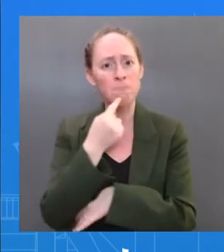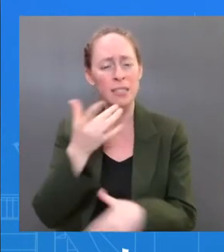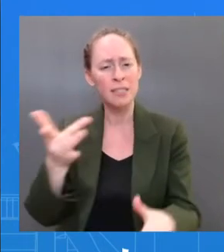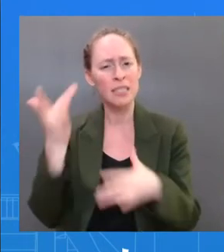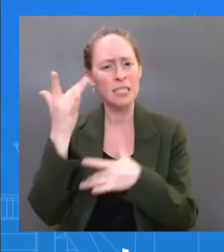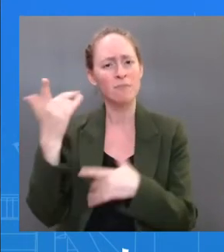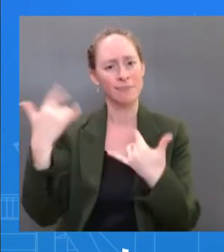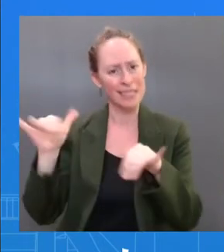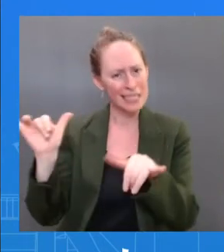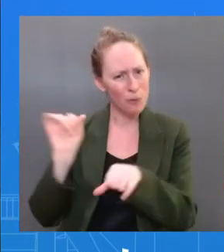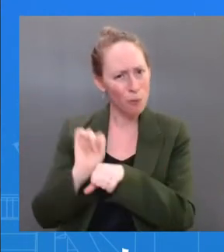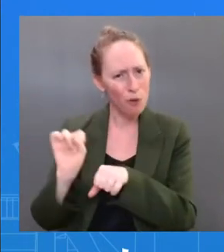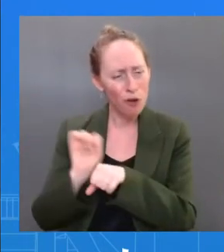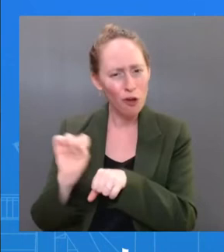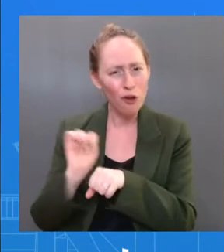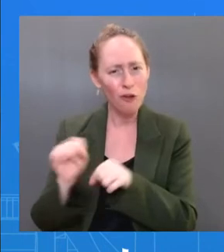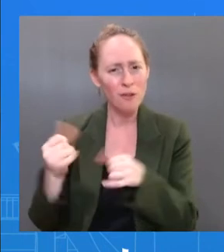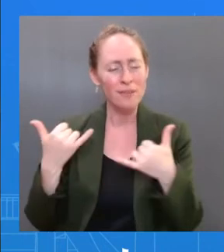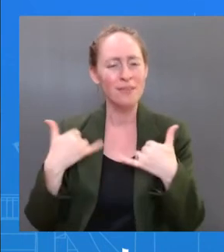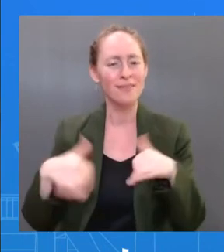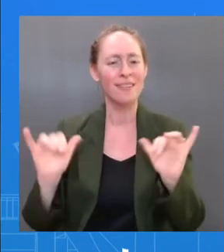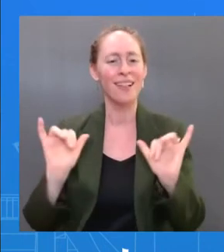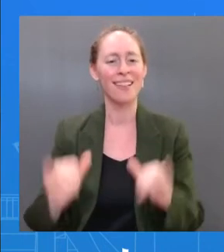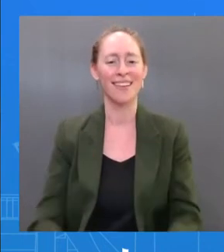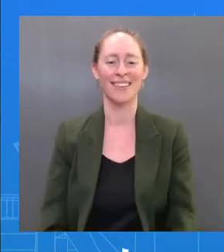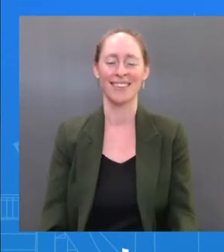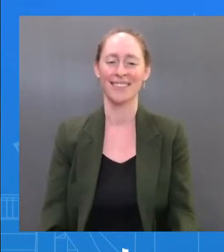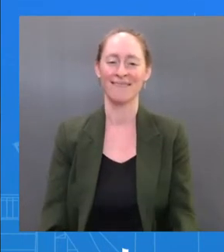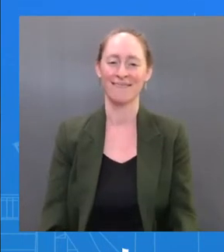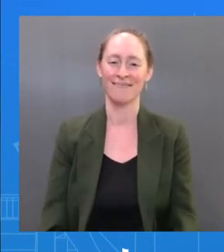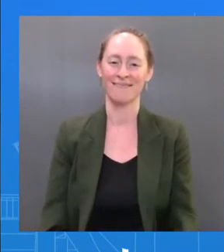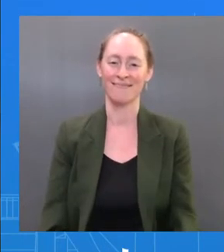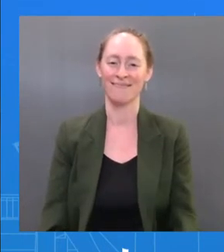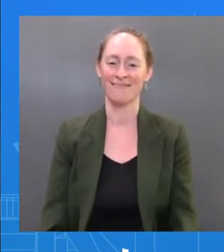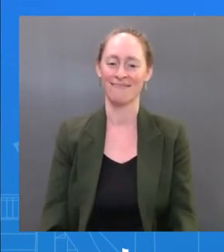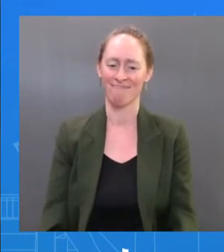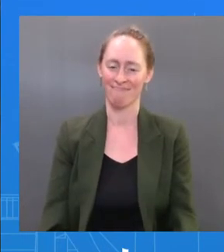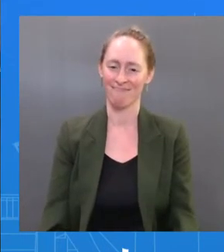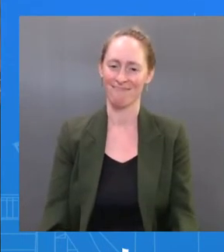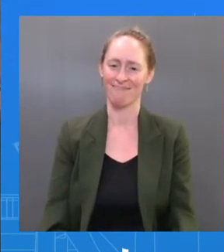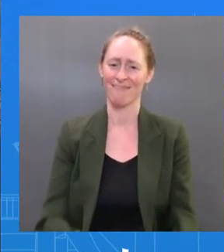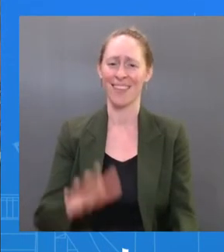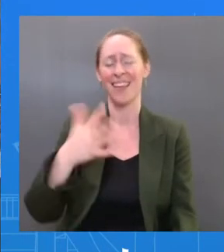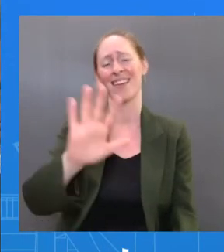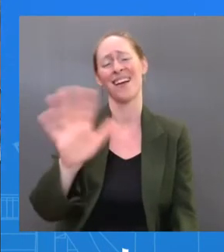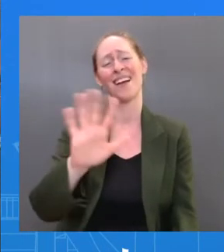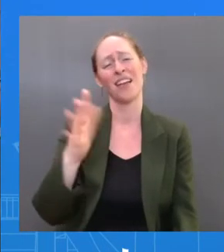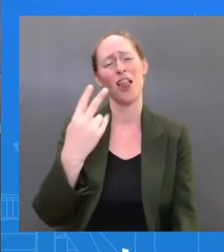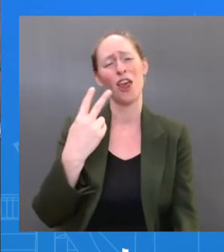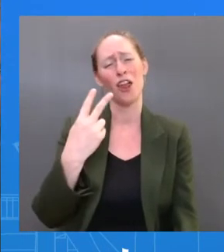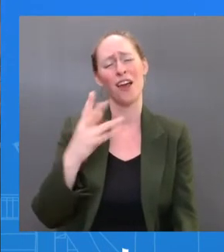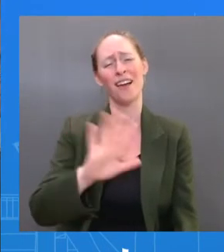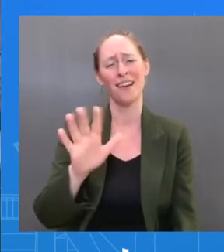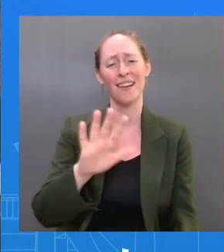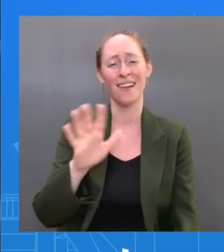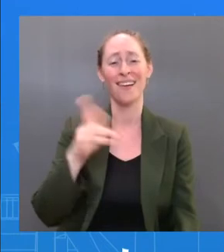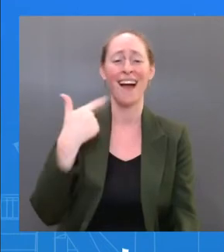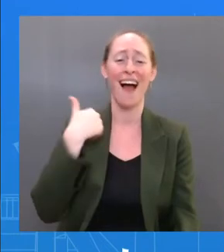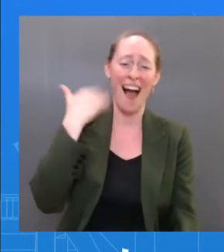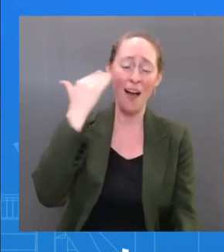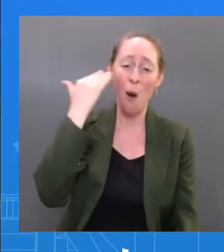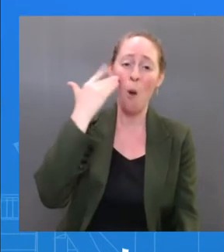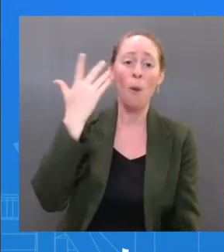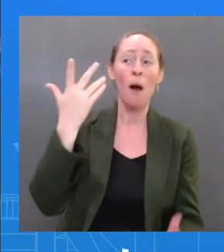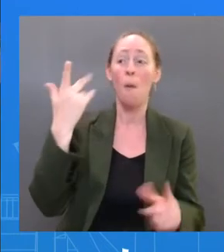this was going to happen. As Dr. Jha said, you know, when he was — when he joined me at the briefing — in the briefing room not too long ago,